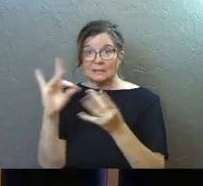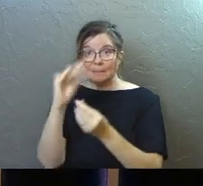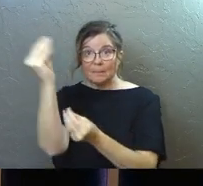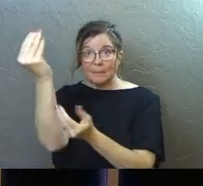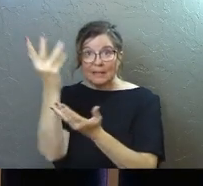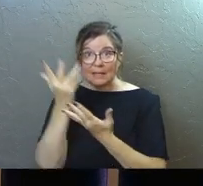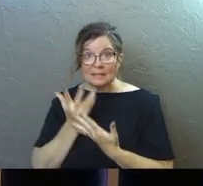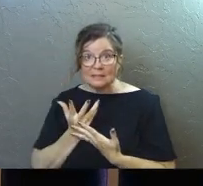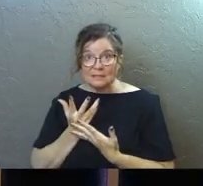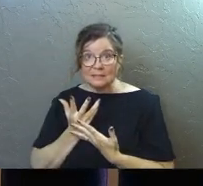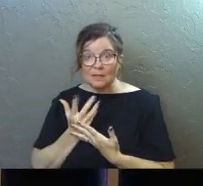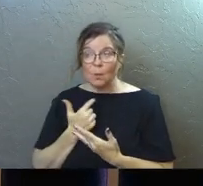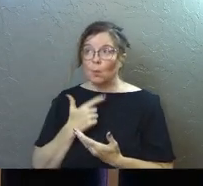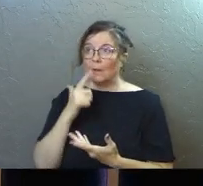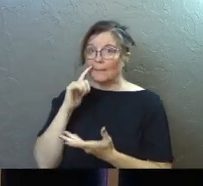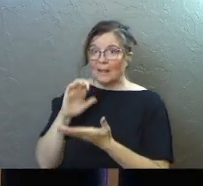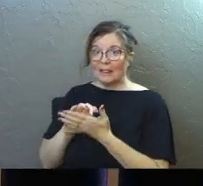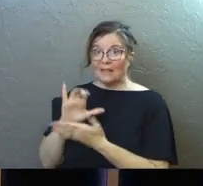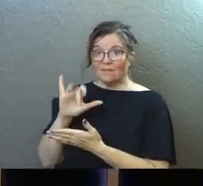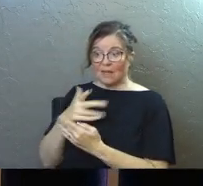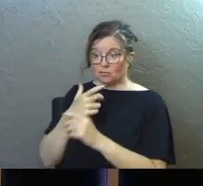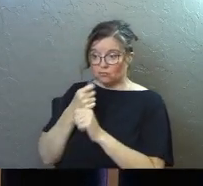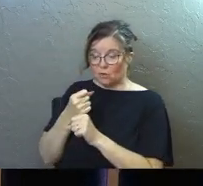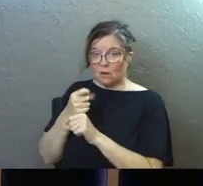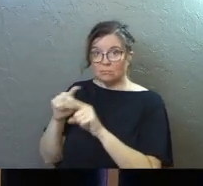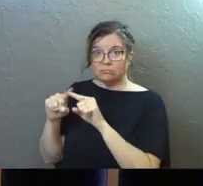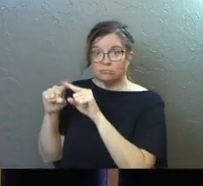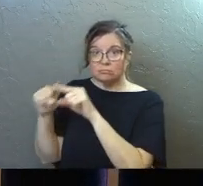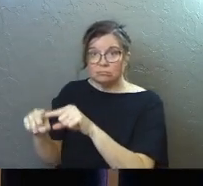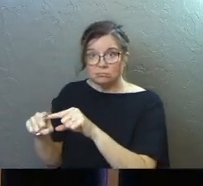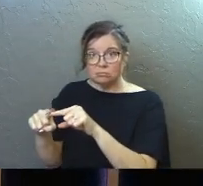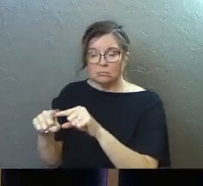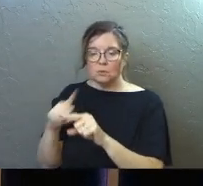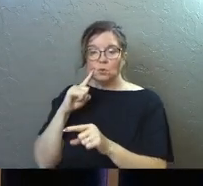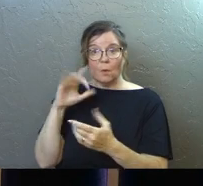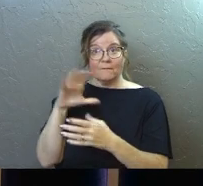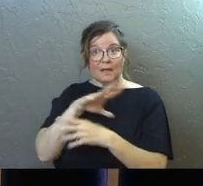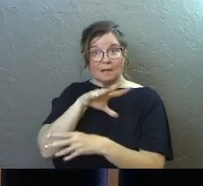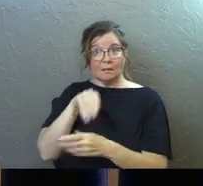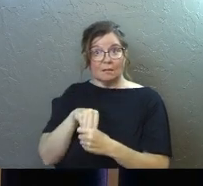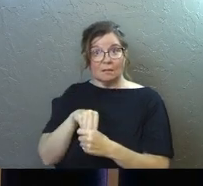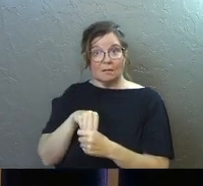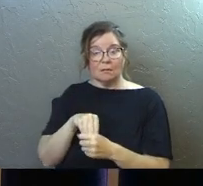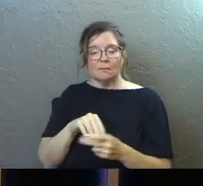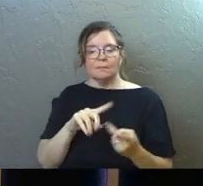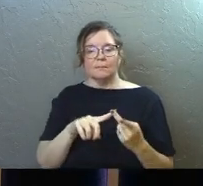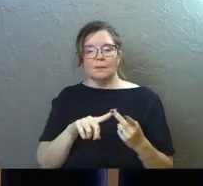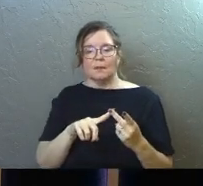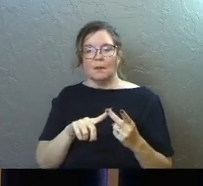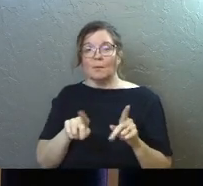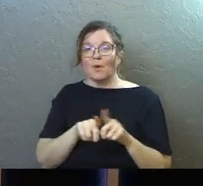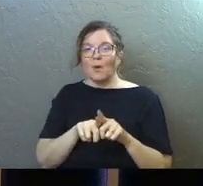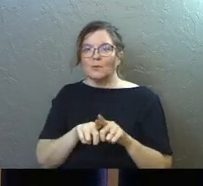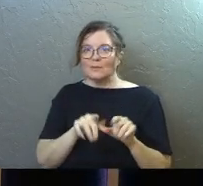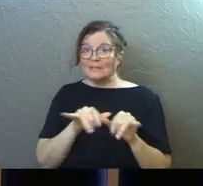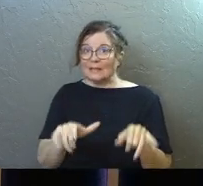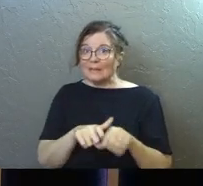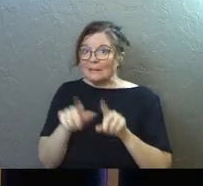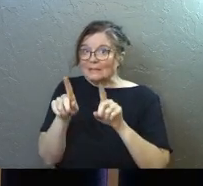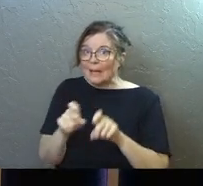And when God speaks to us, not only do we believe it, so we do bring faith to the equation, but we also test it.